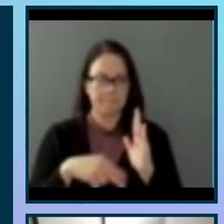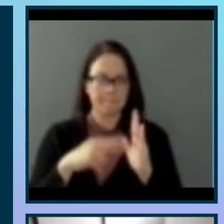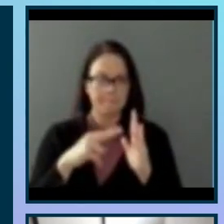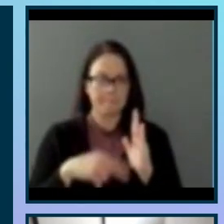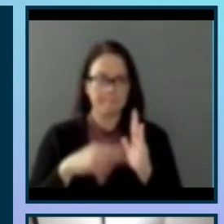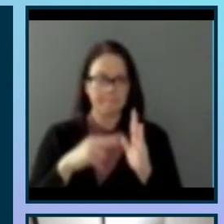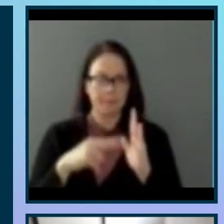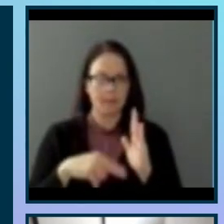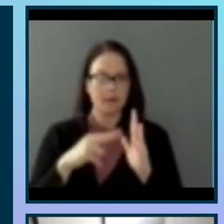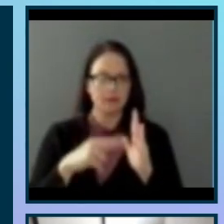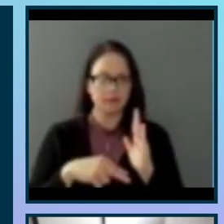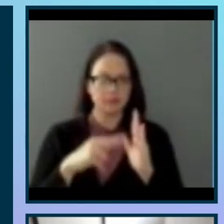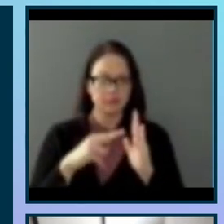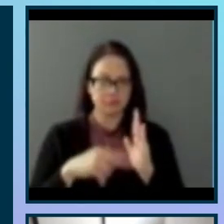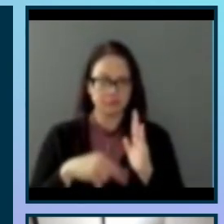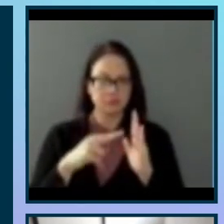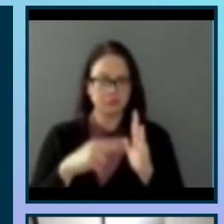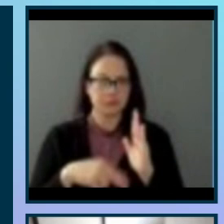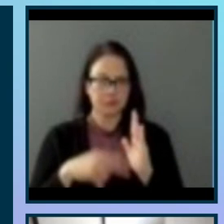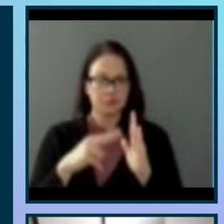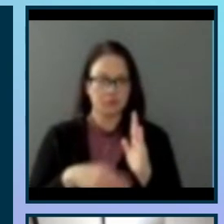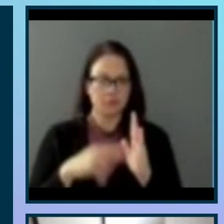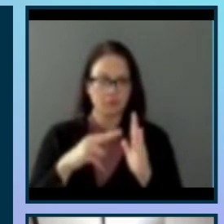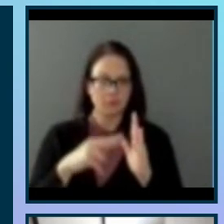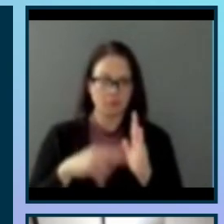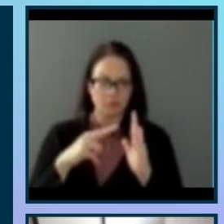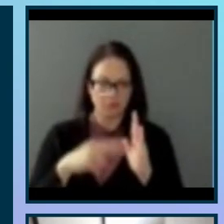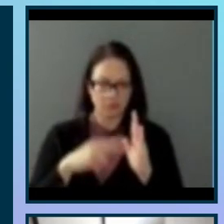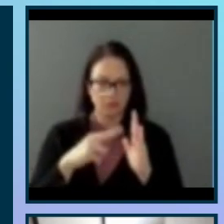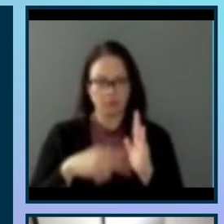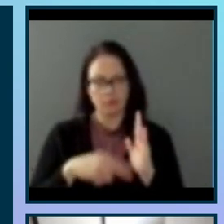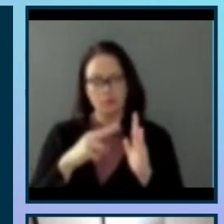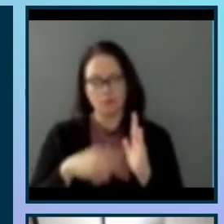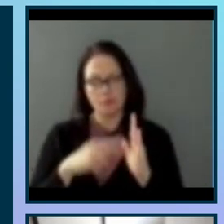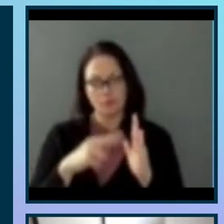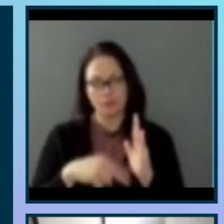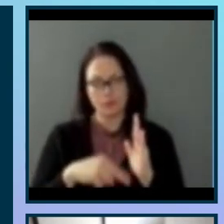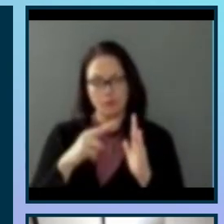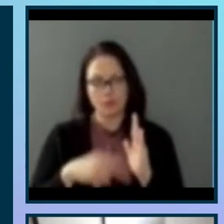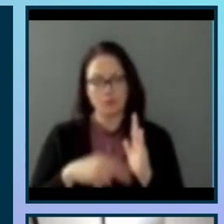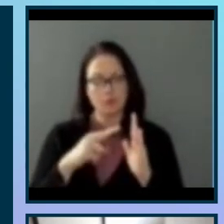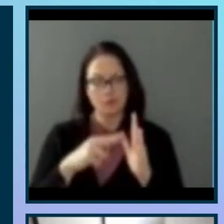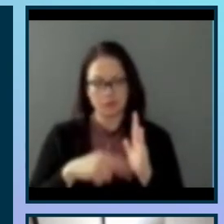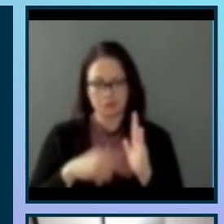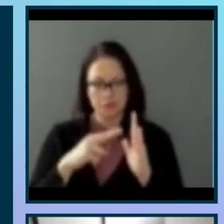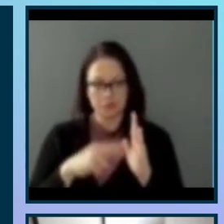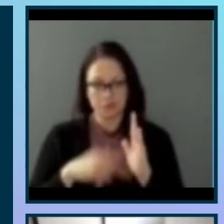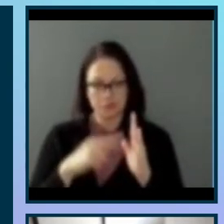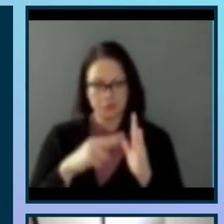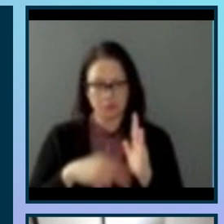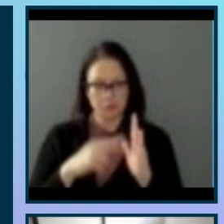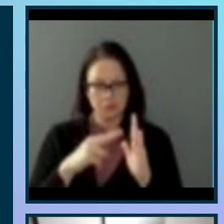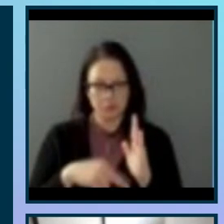engaging web-based app that provides a multi-sensory experience containing varying levels of information and data relevant